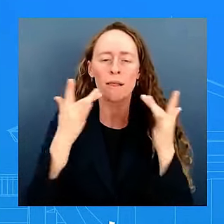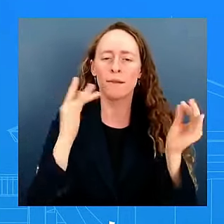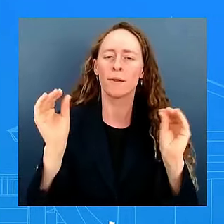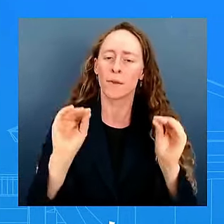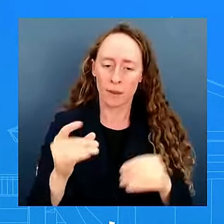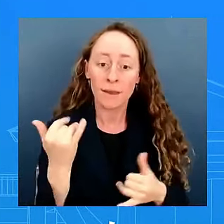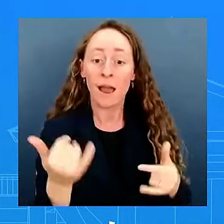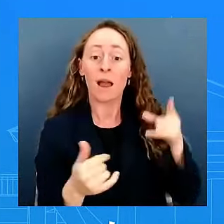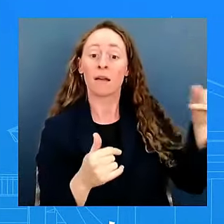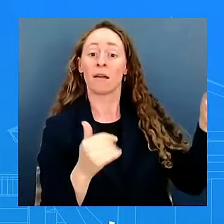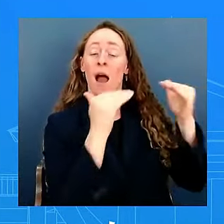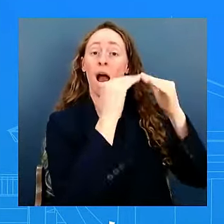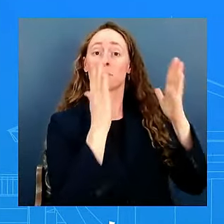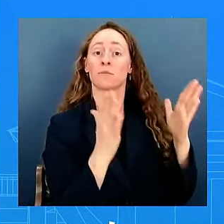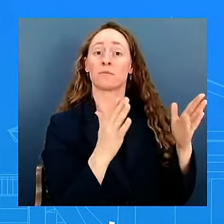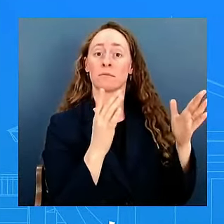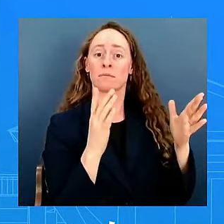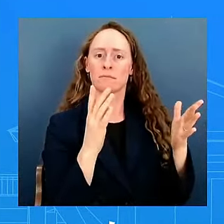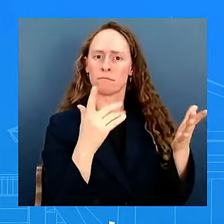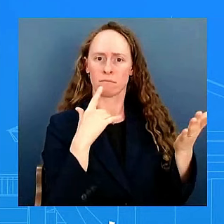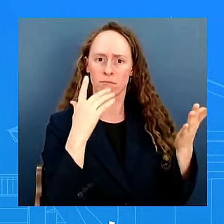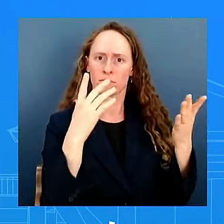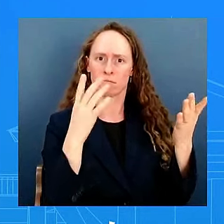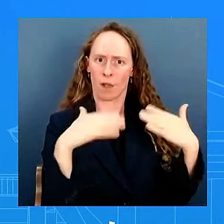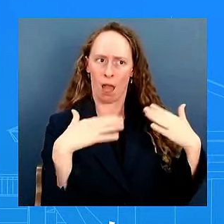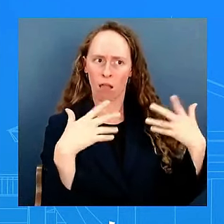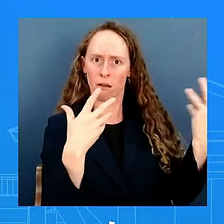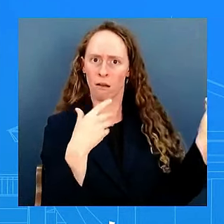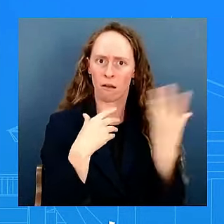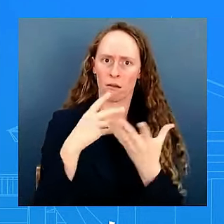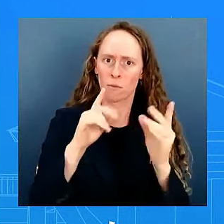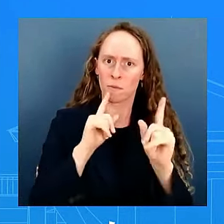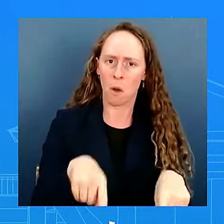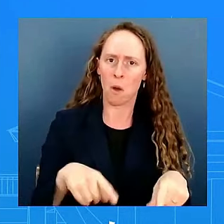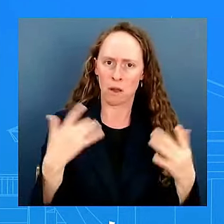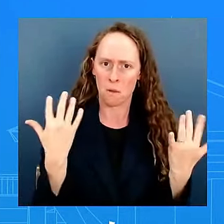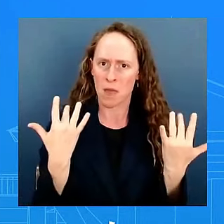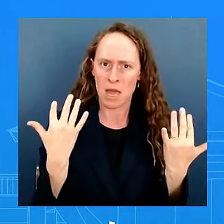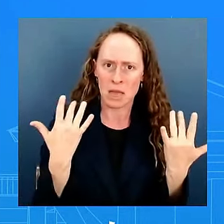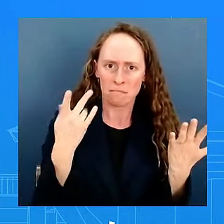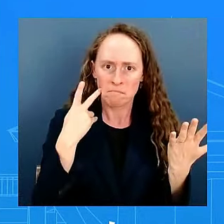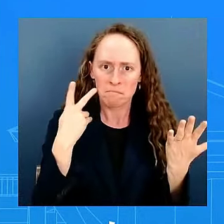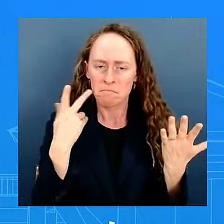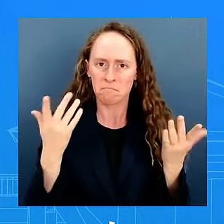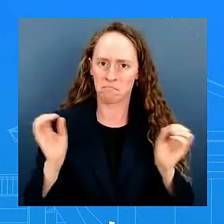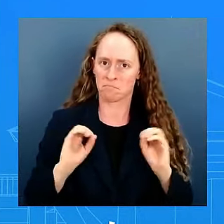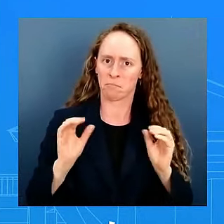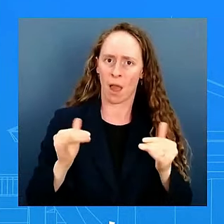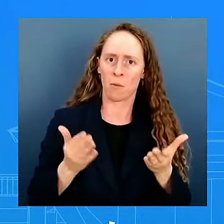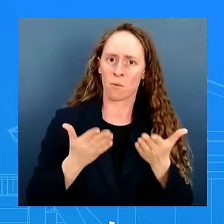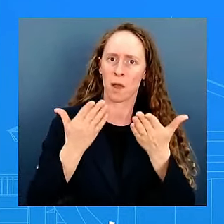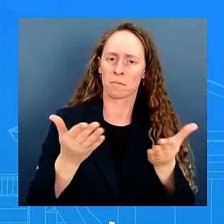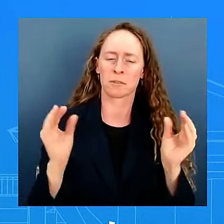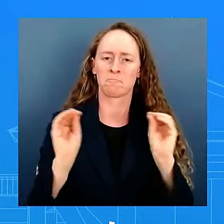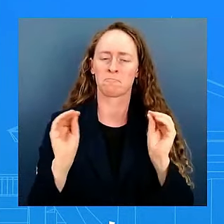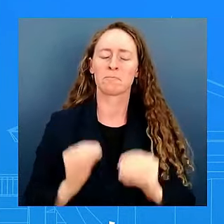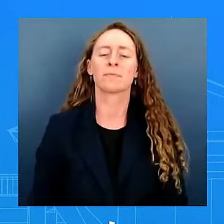recommendations so that continues to be the case um and so don't have any anything and i and i uh and